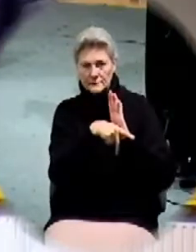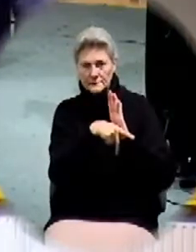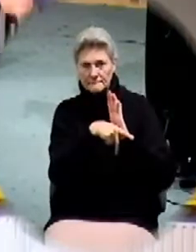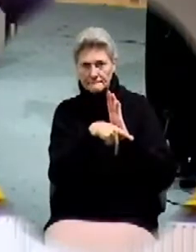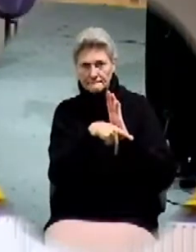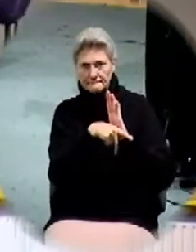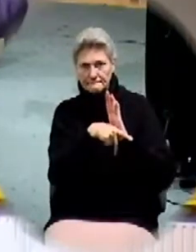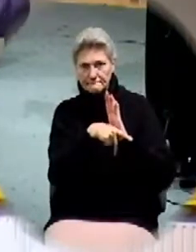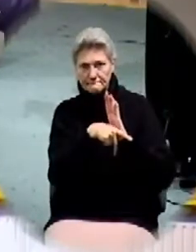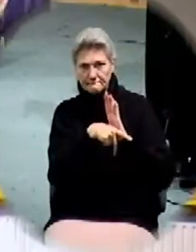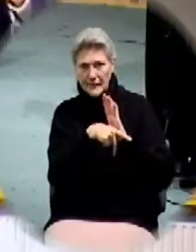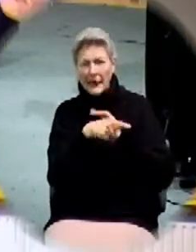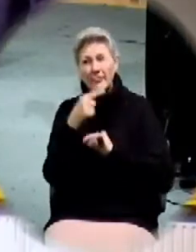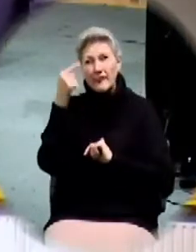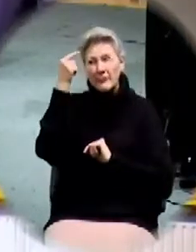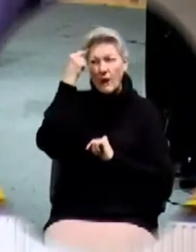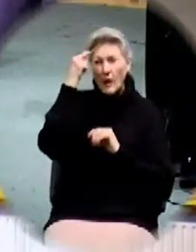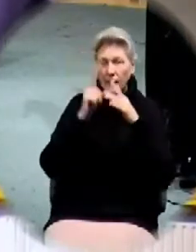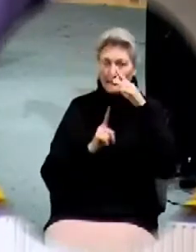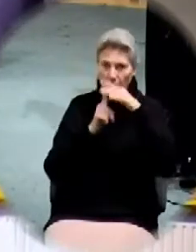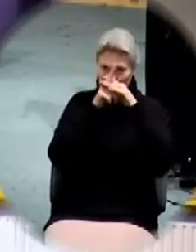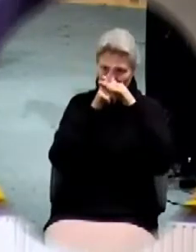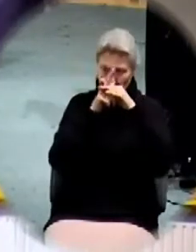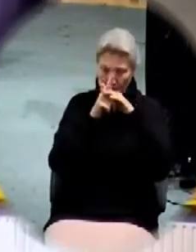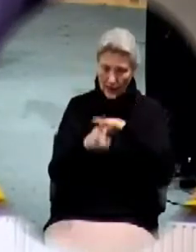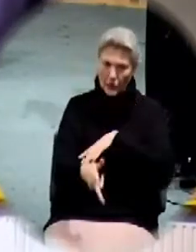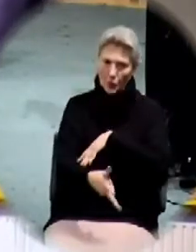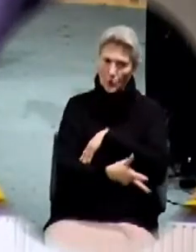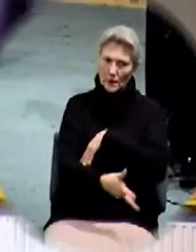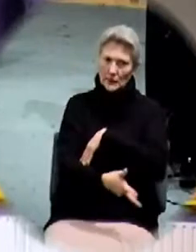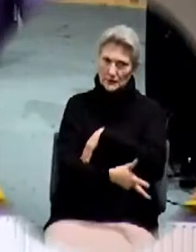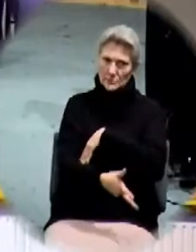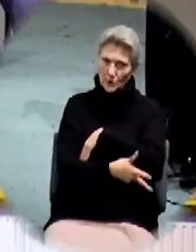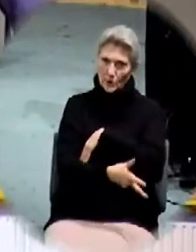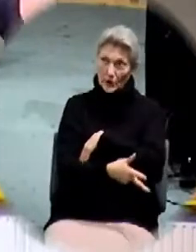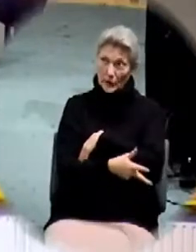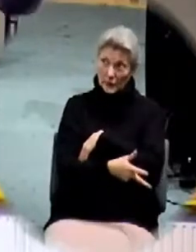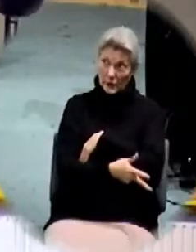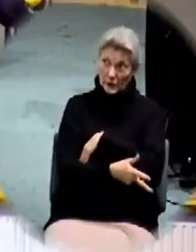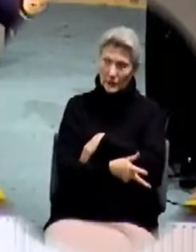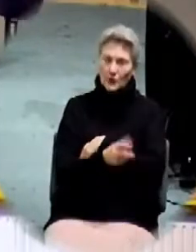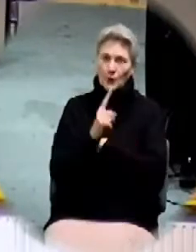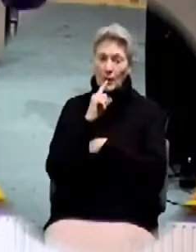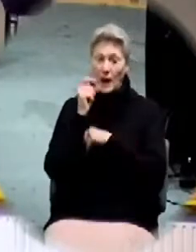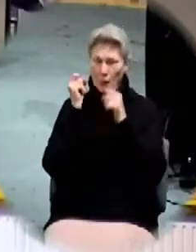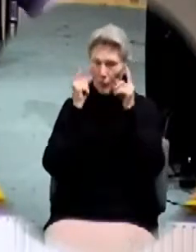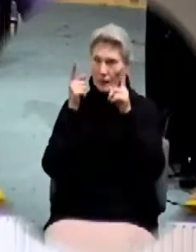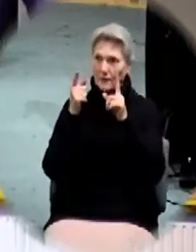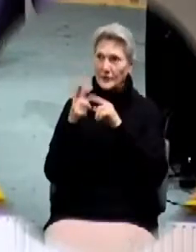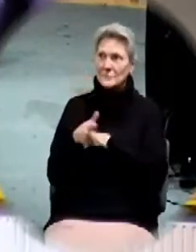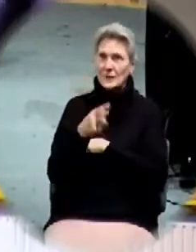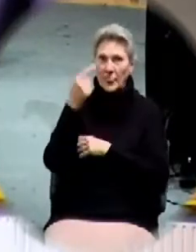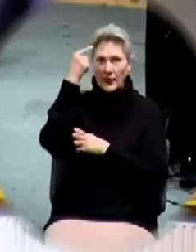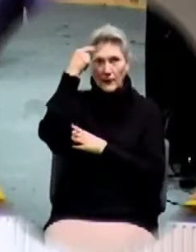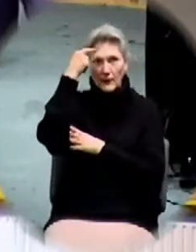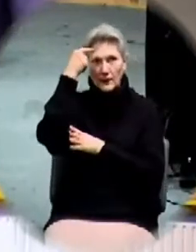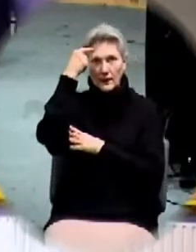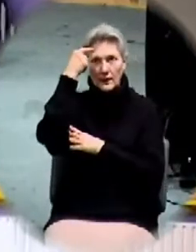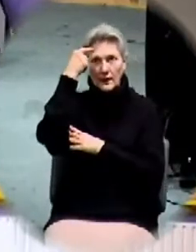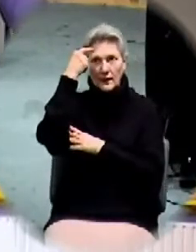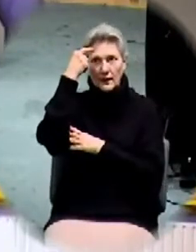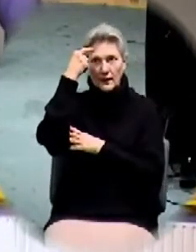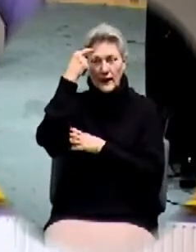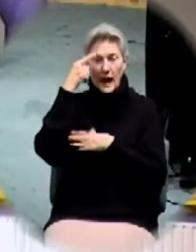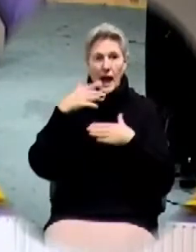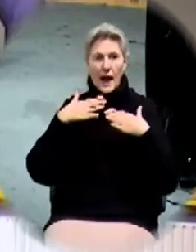So the thought that came to me at 3 o'clock in the morning for some reason is, really, I woke up and this is the thought that was in my brain. A